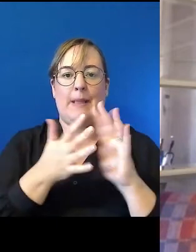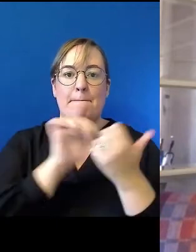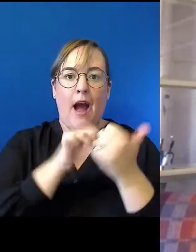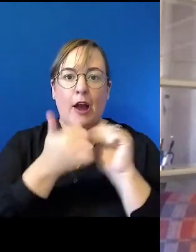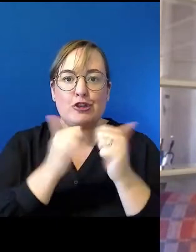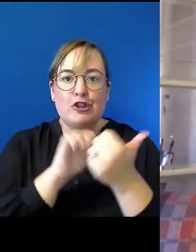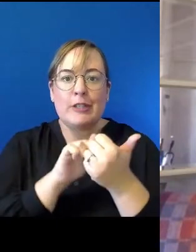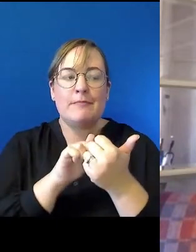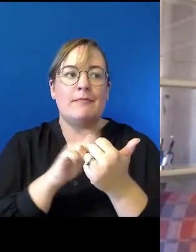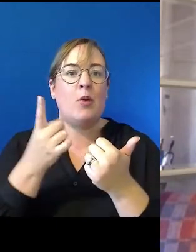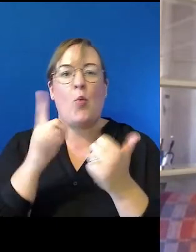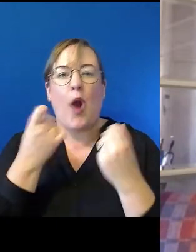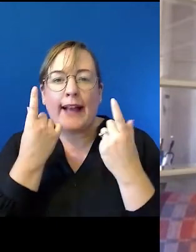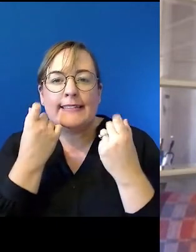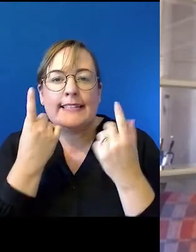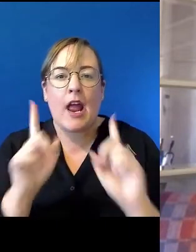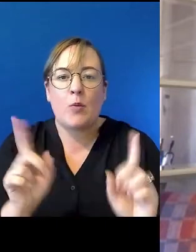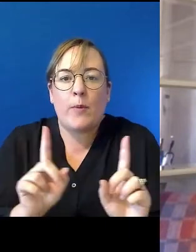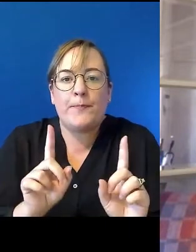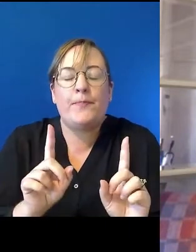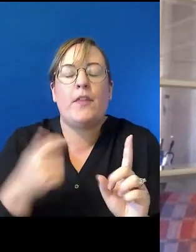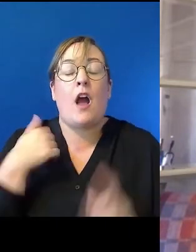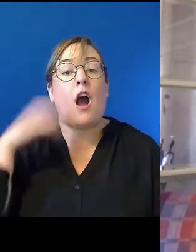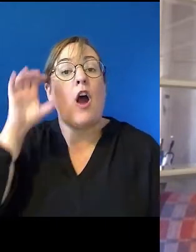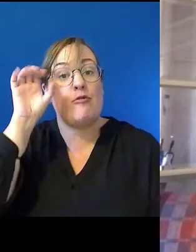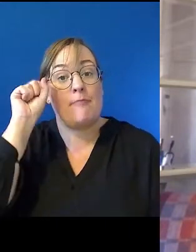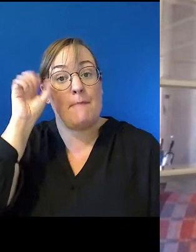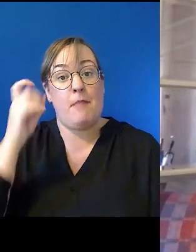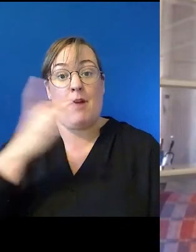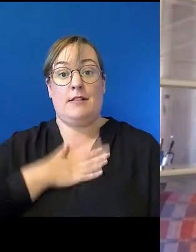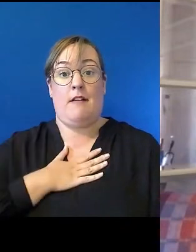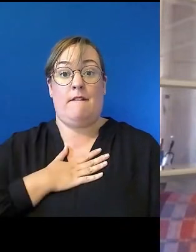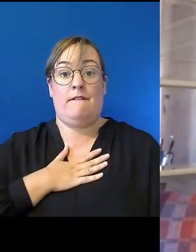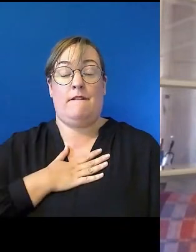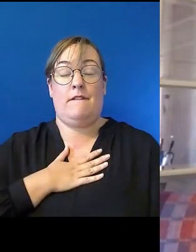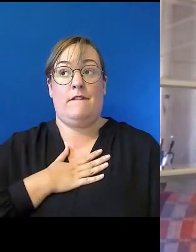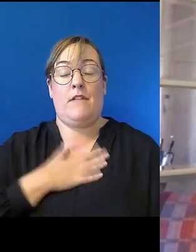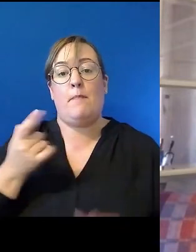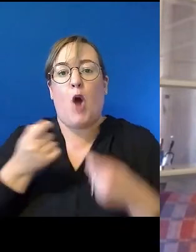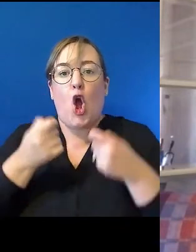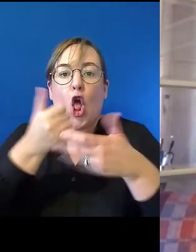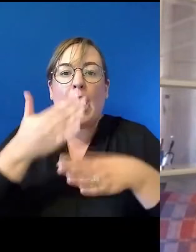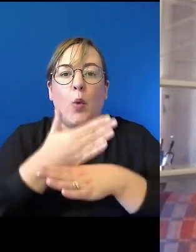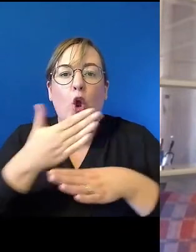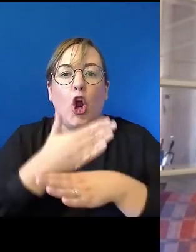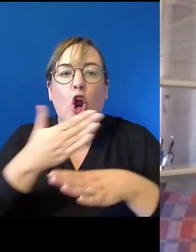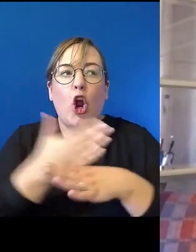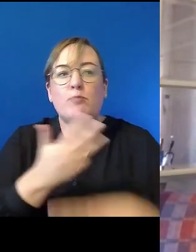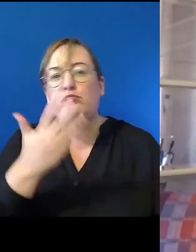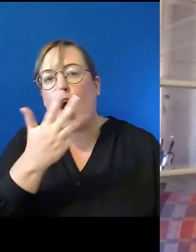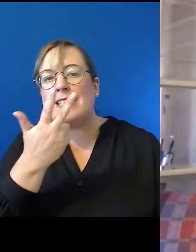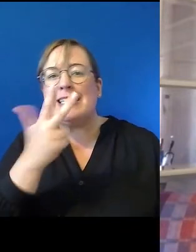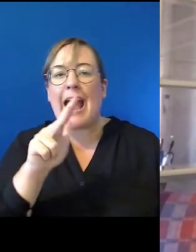partnerships are. And, you know, I can reflect back to, you know, in my earlier career in the mid-80s, when